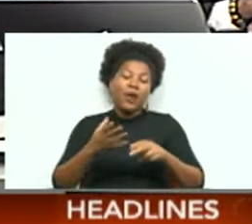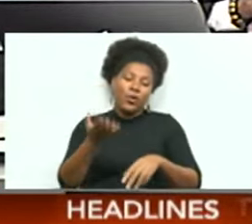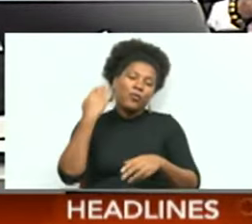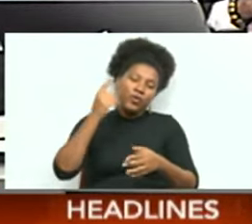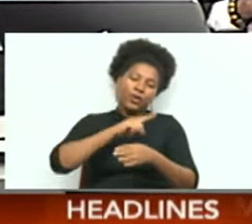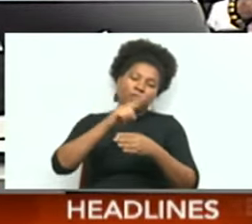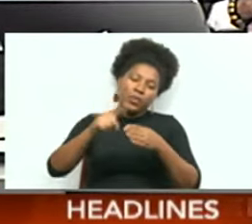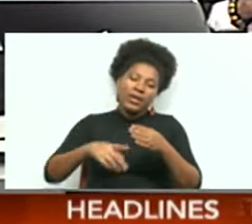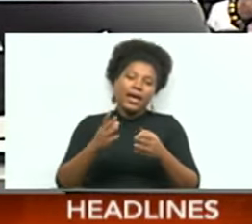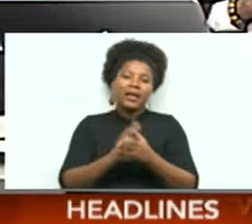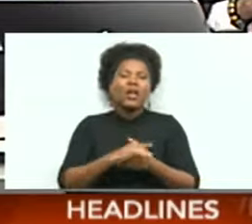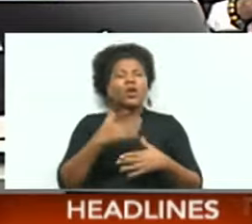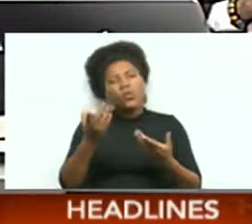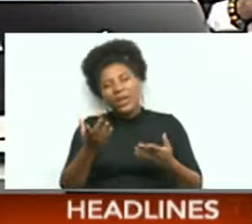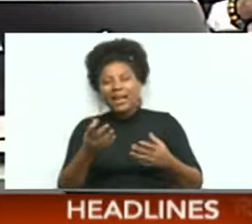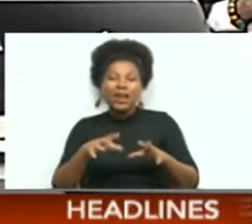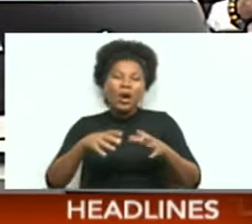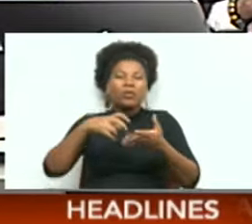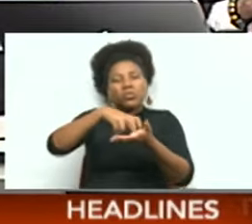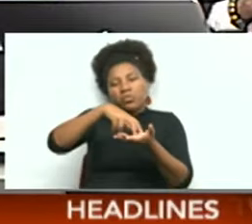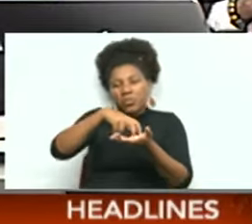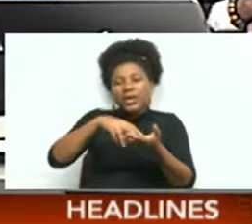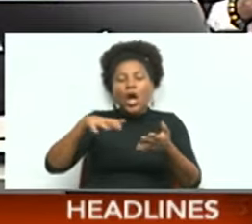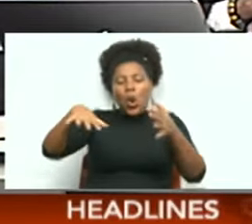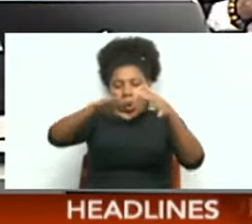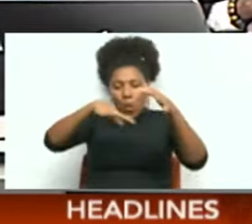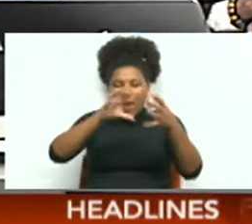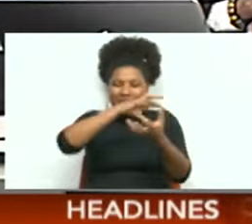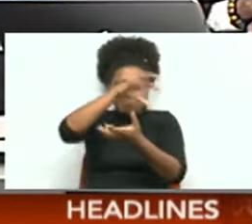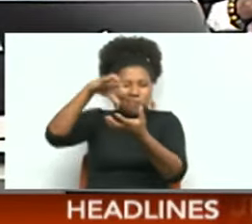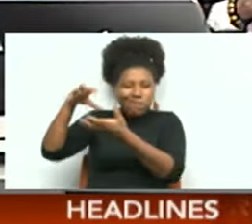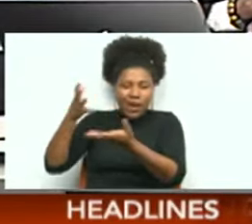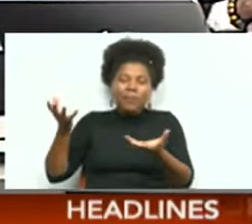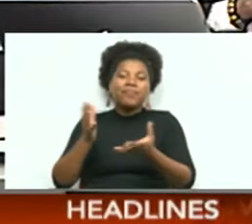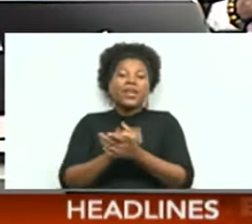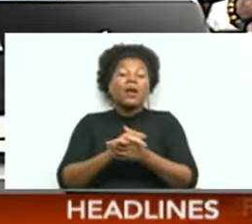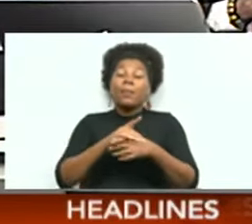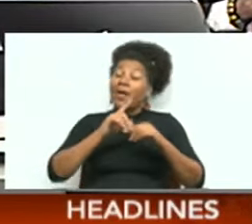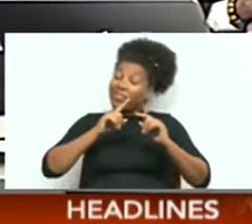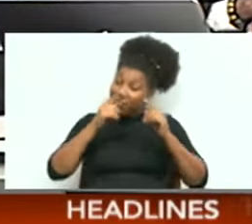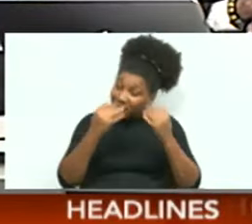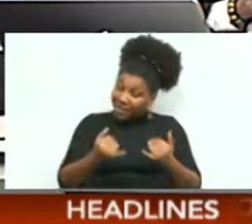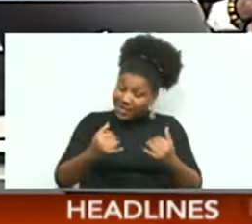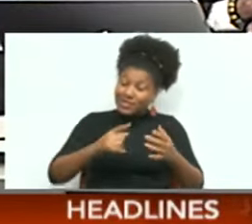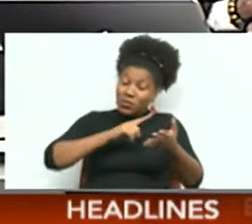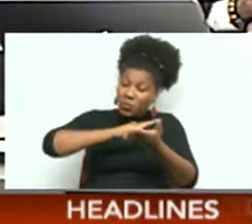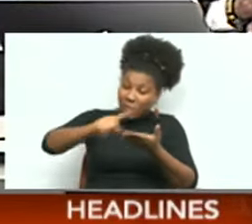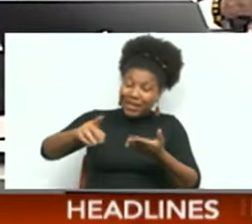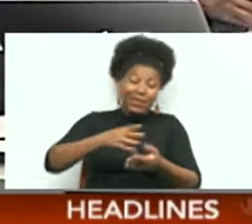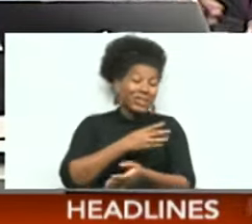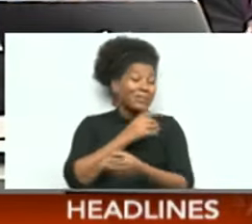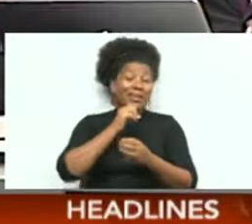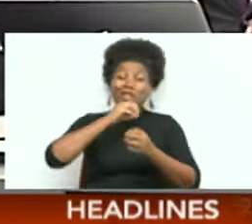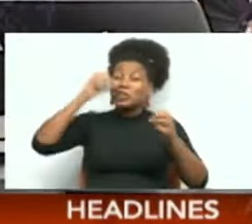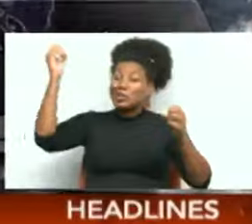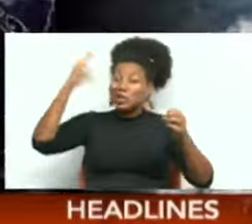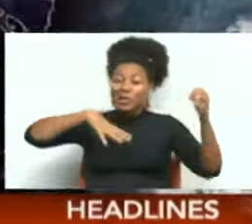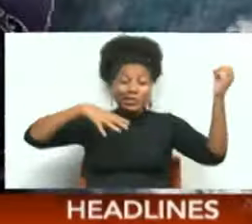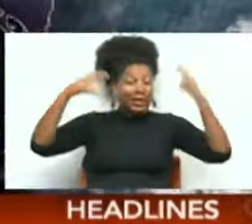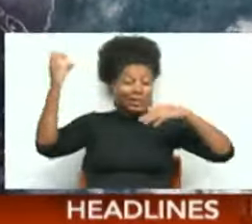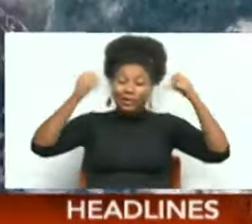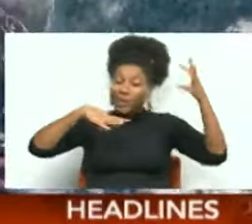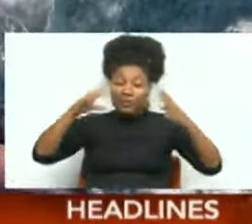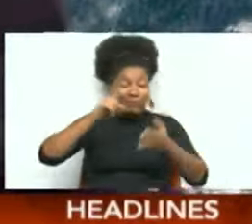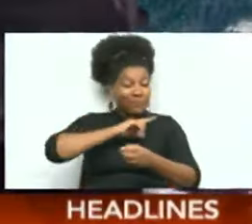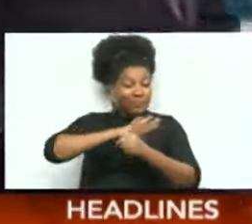because we had a weak low-level trough. And this week, it's going to be nothing but sunshine for most of Trinidad and Tobago. So let's go take a look what's going